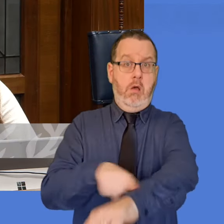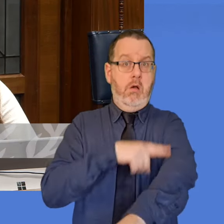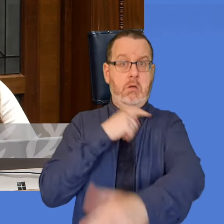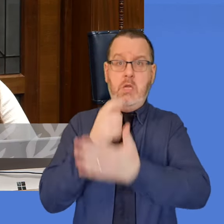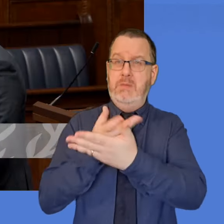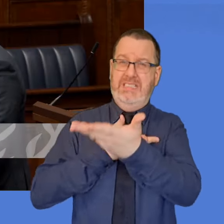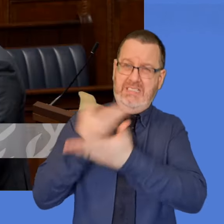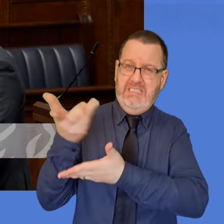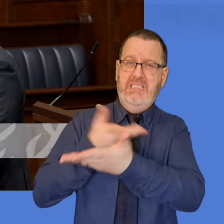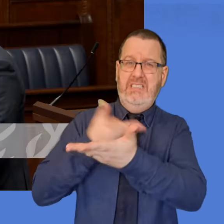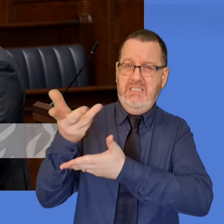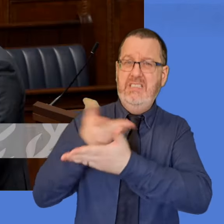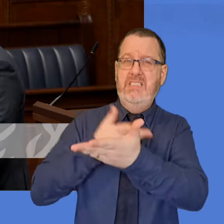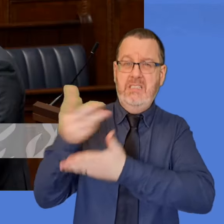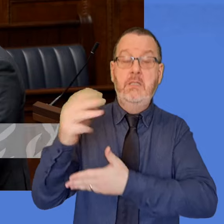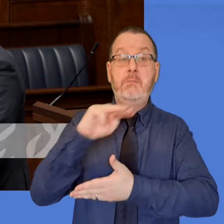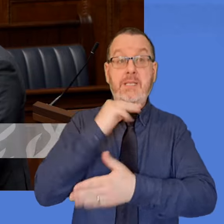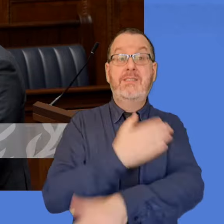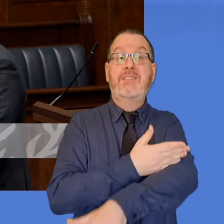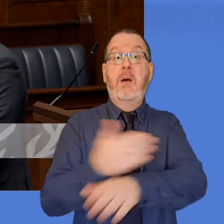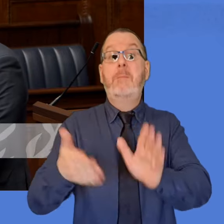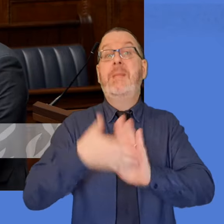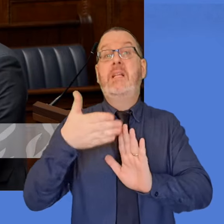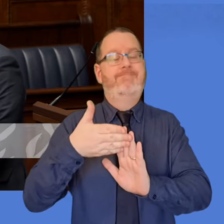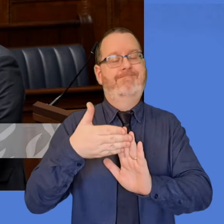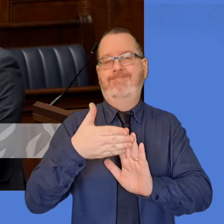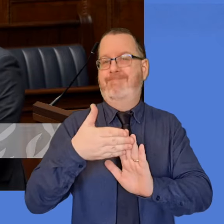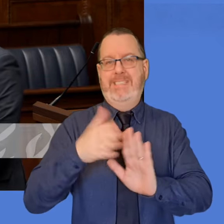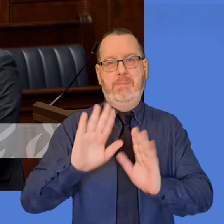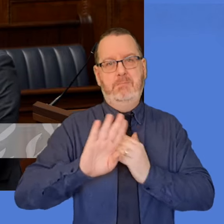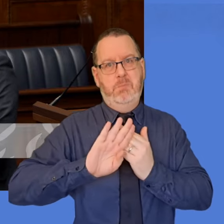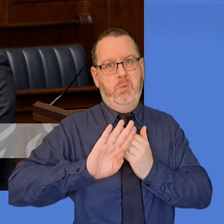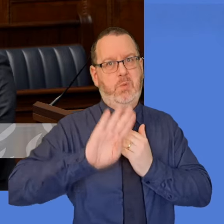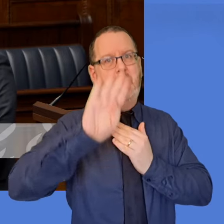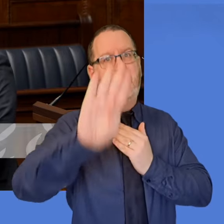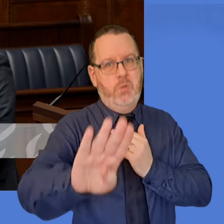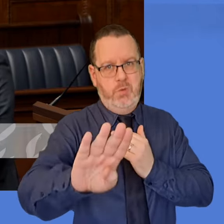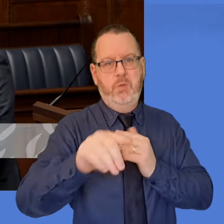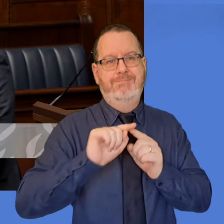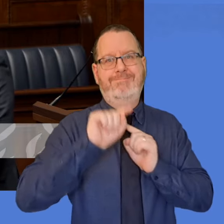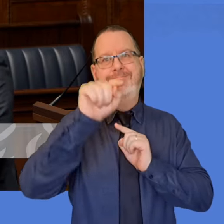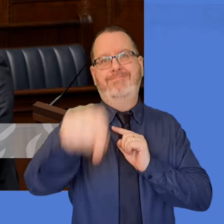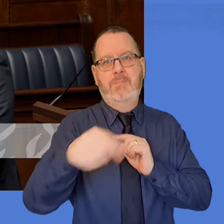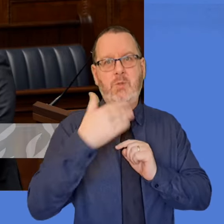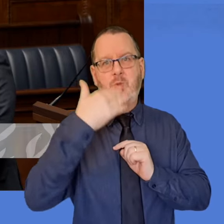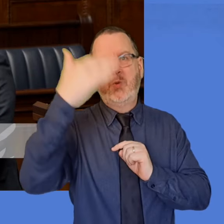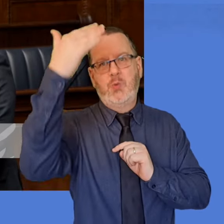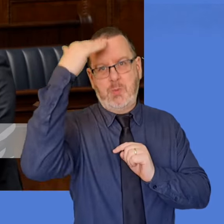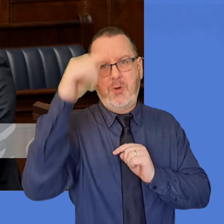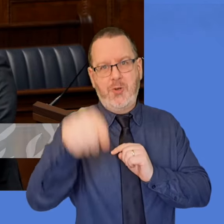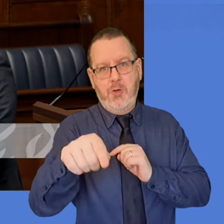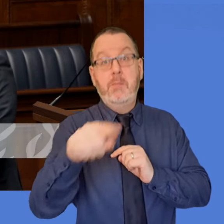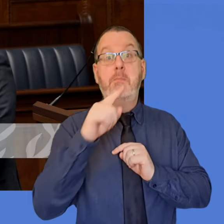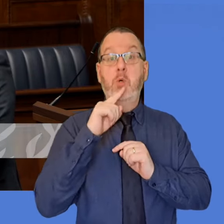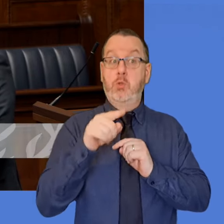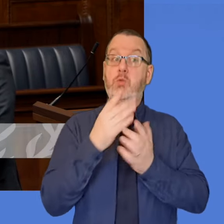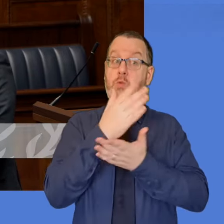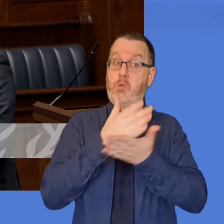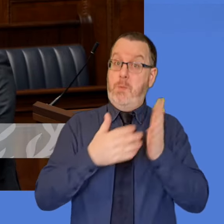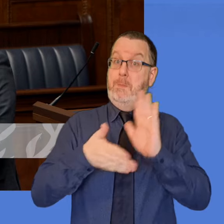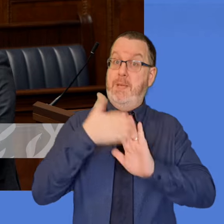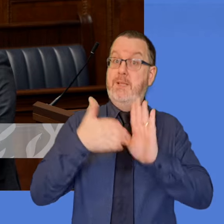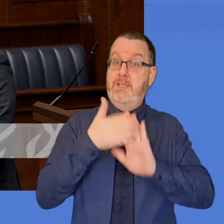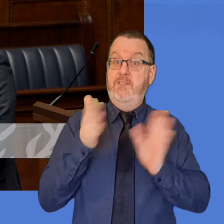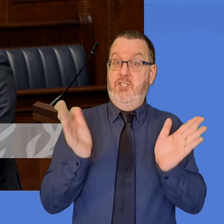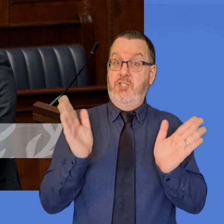planned start date in this summer. However, she will be aware of the works that have taken place so far, and I